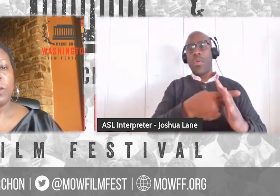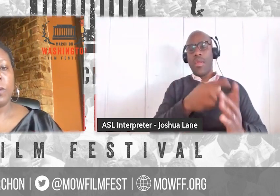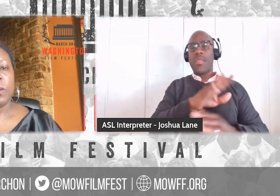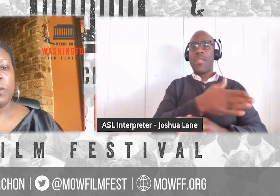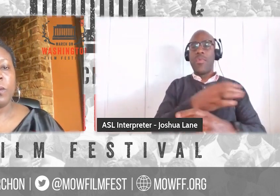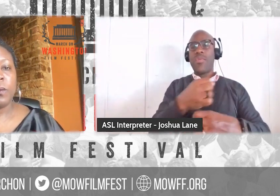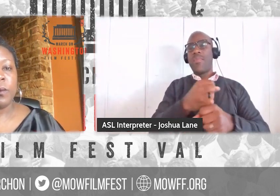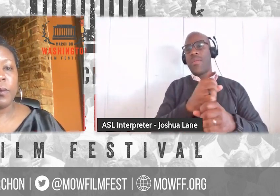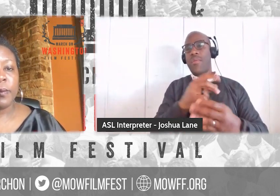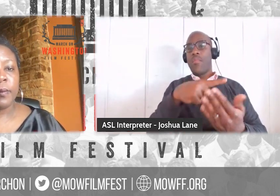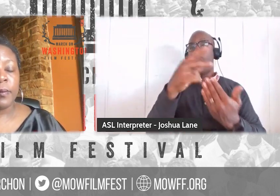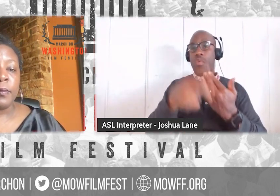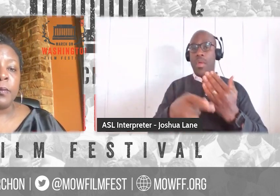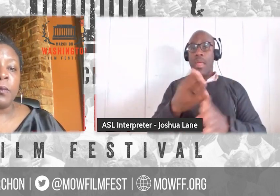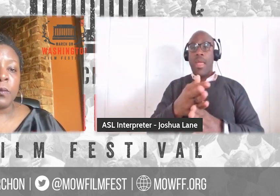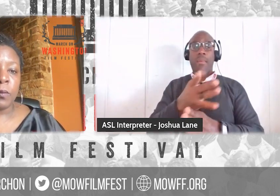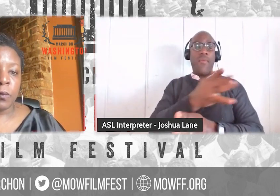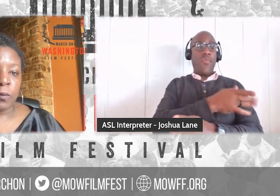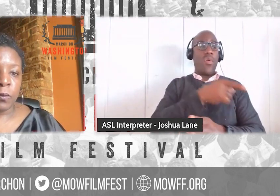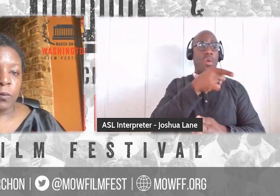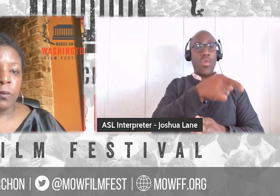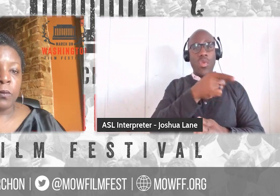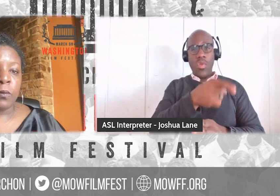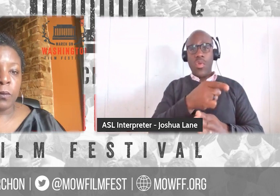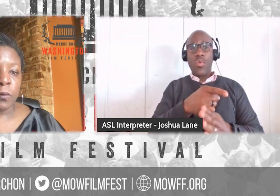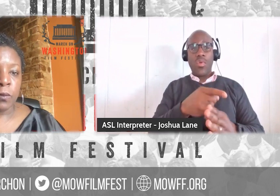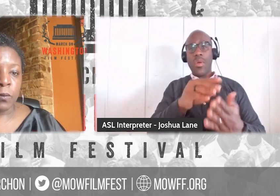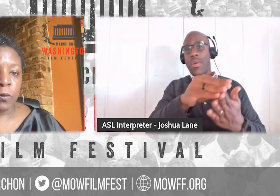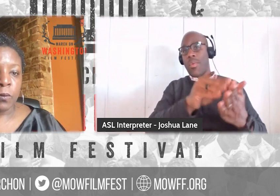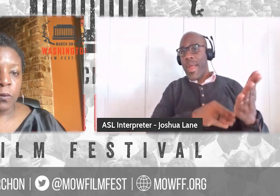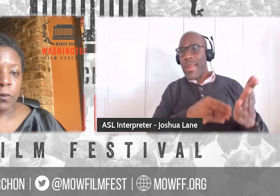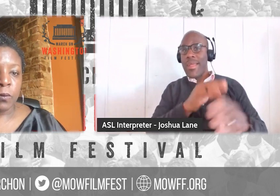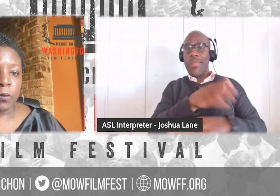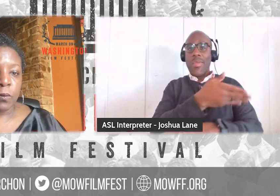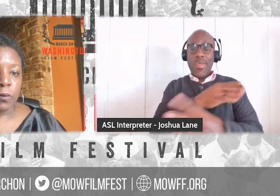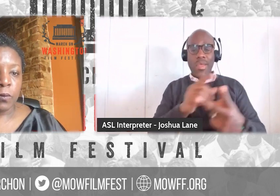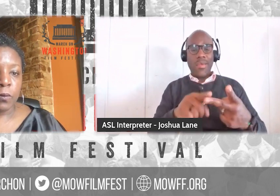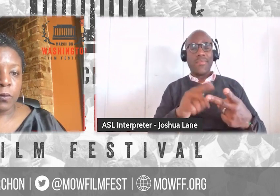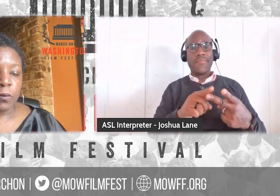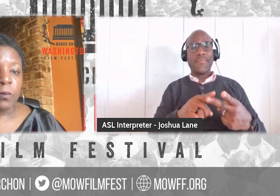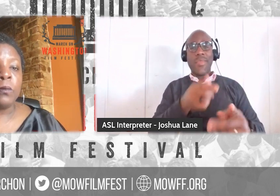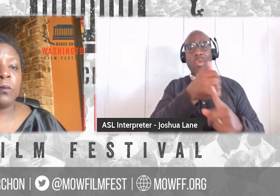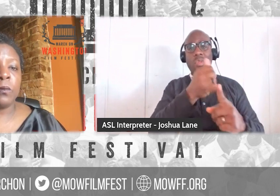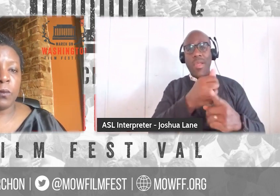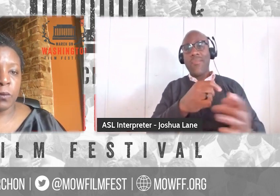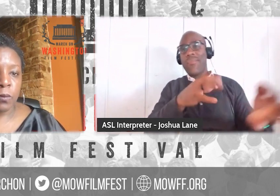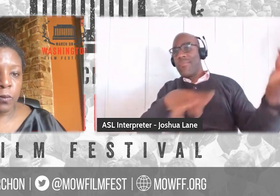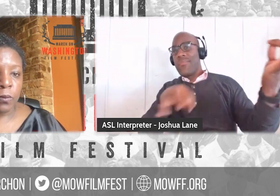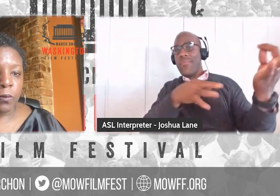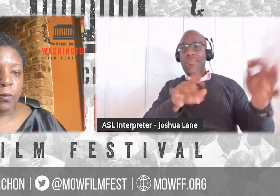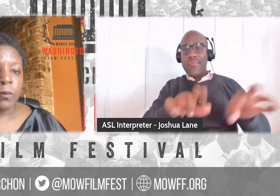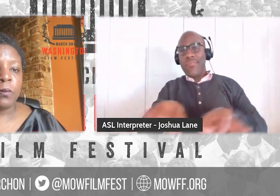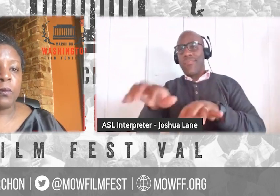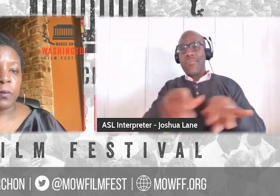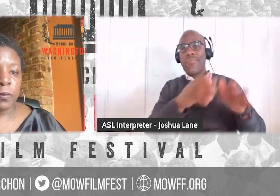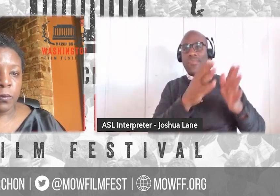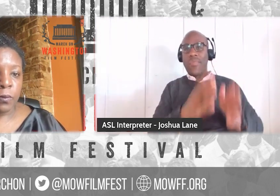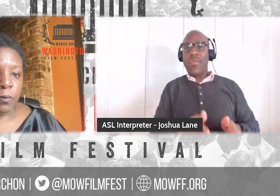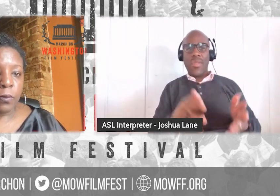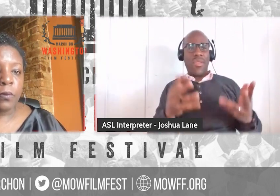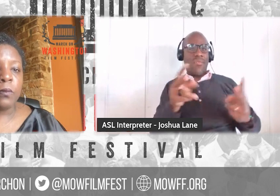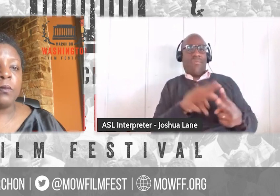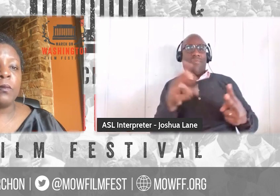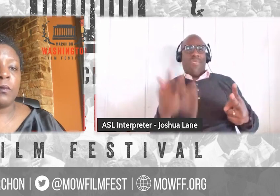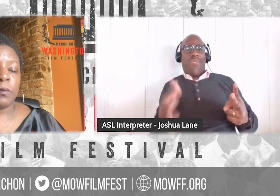program, production program, because up until that point, you were either a composer or a musician. And that was the only training you got on the